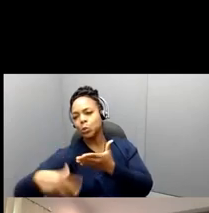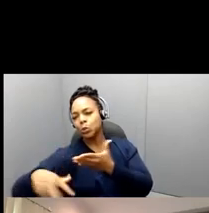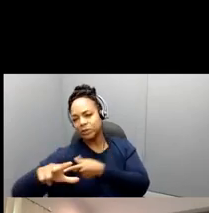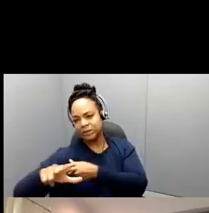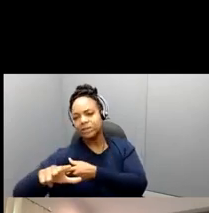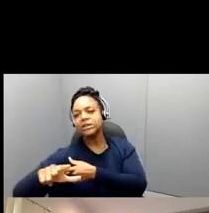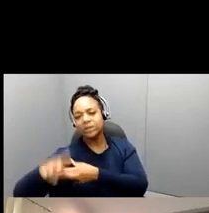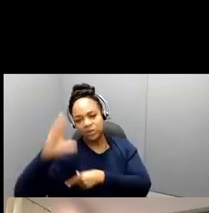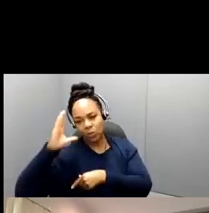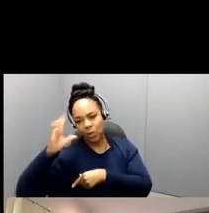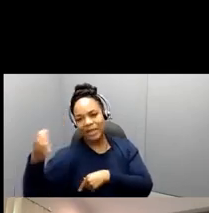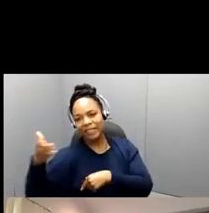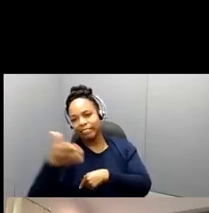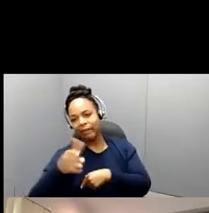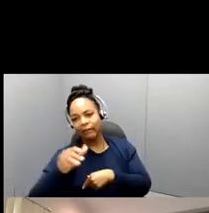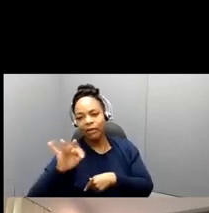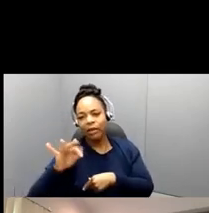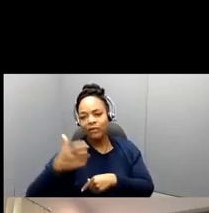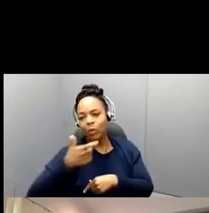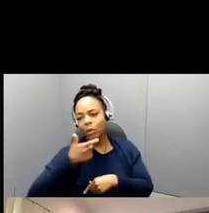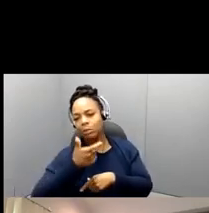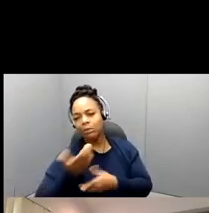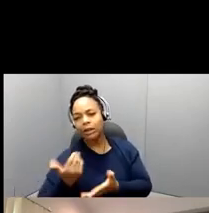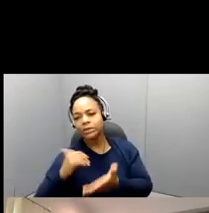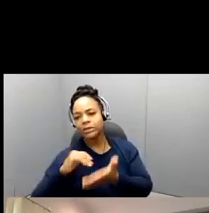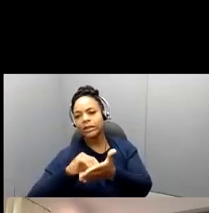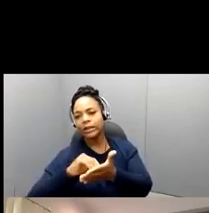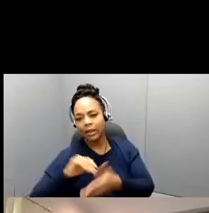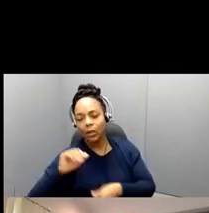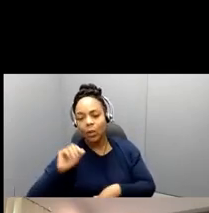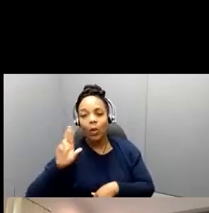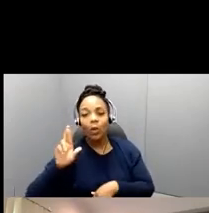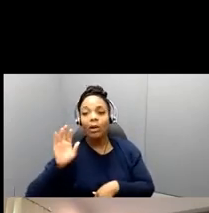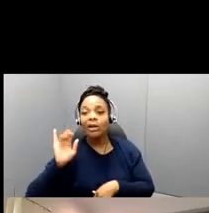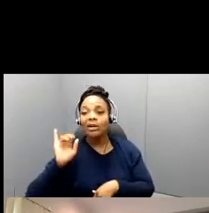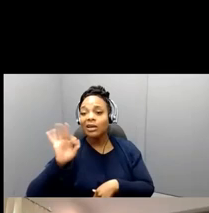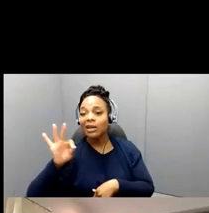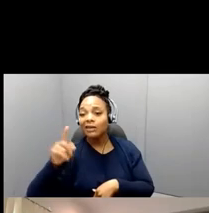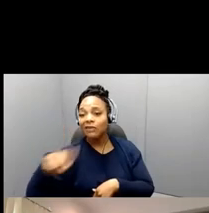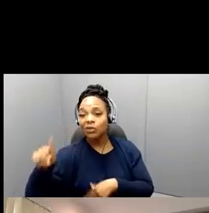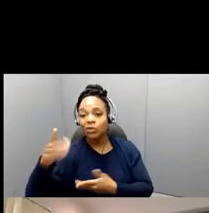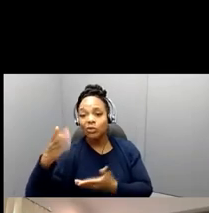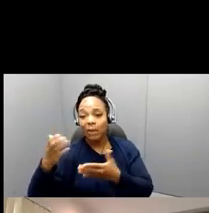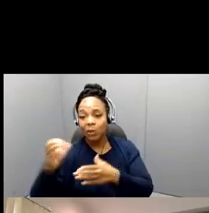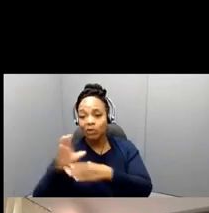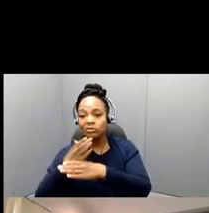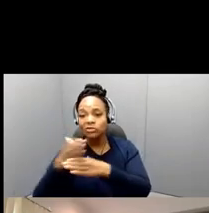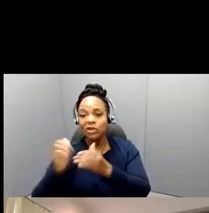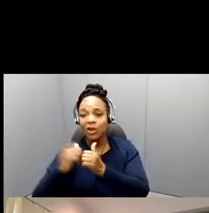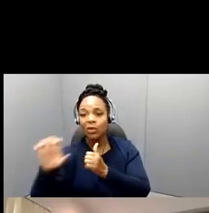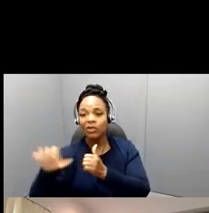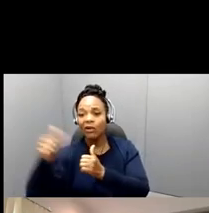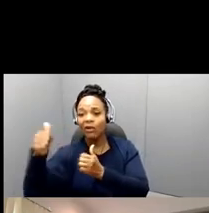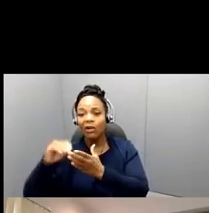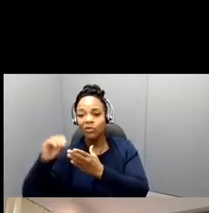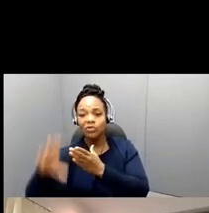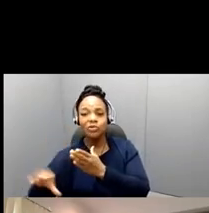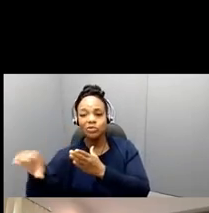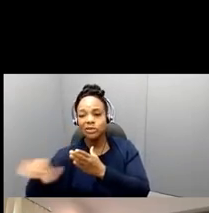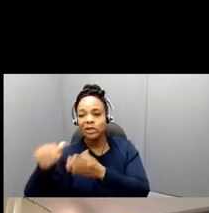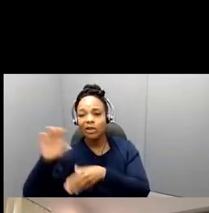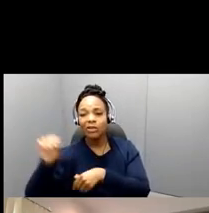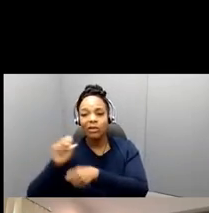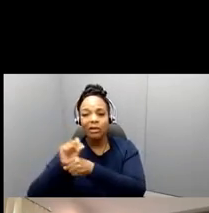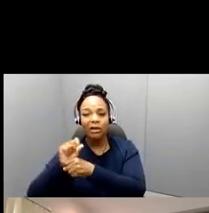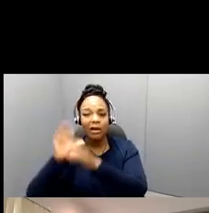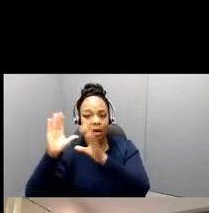re-watch it, or, or if you're going to university, want to, uh, I'm going to share this with other, your, your peers and other colleagues, so that